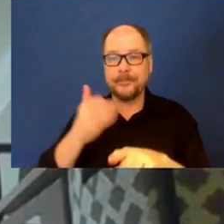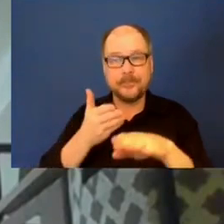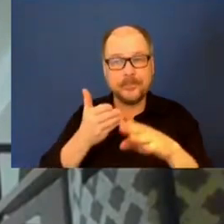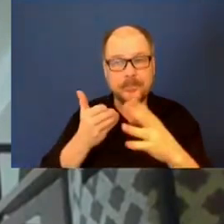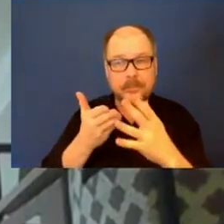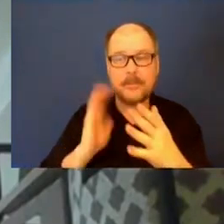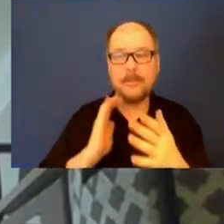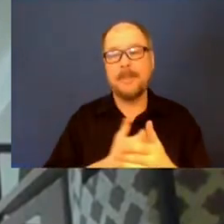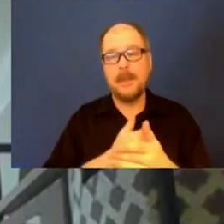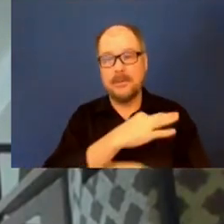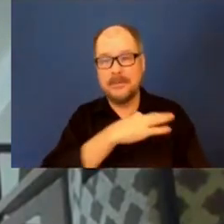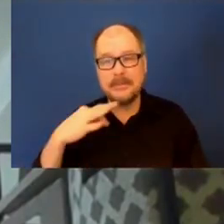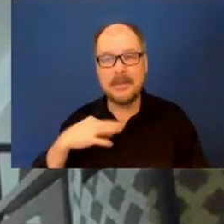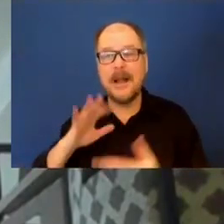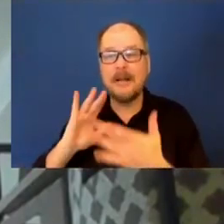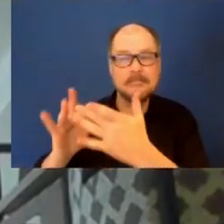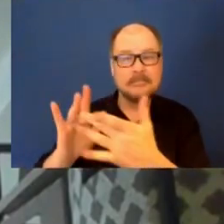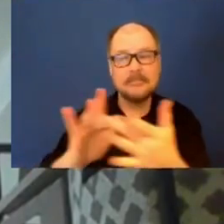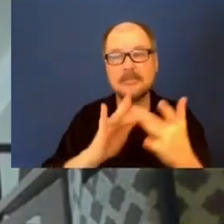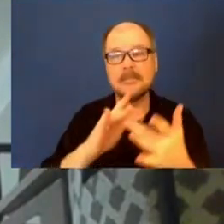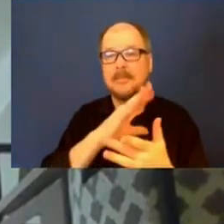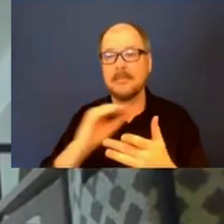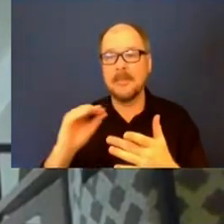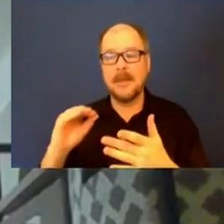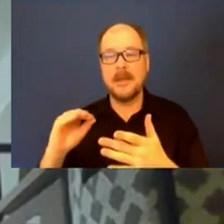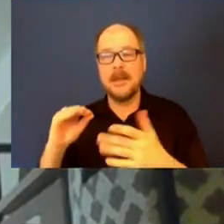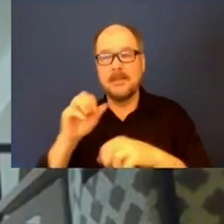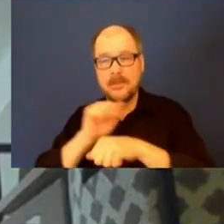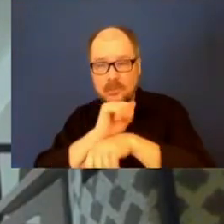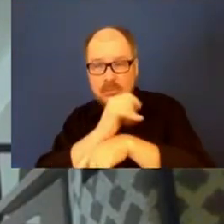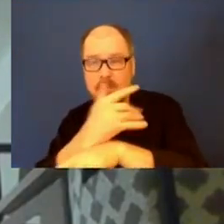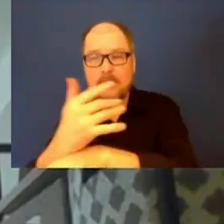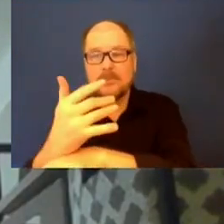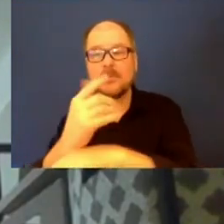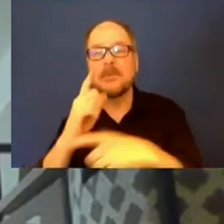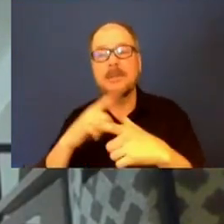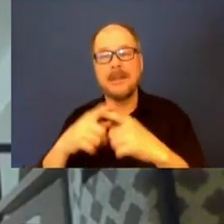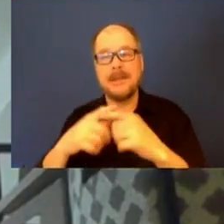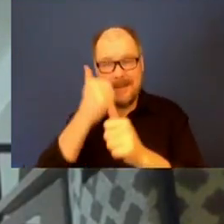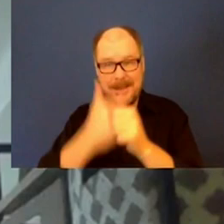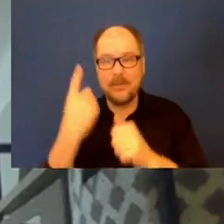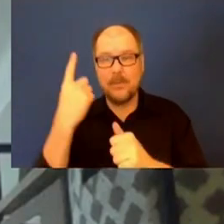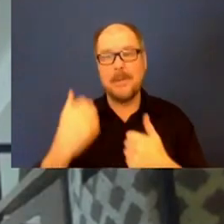staff to really make sure that everyone in that area was able to gain access.